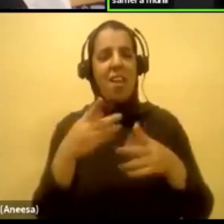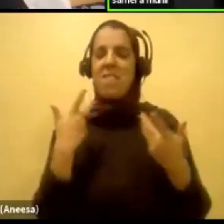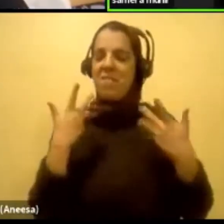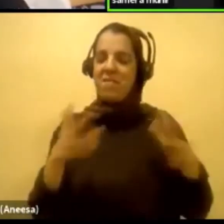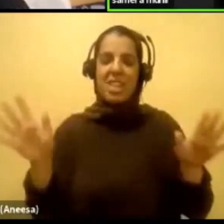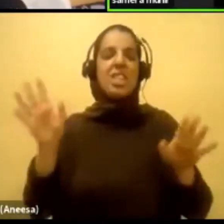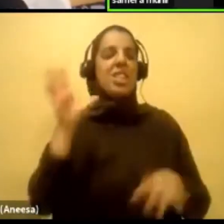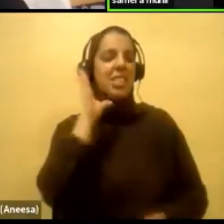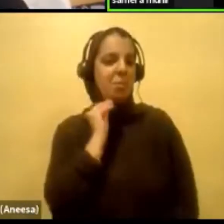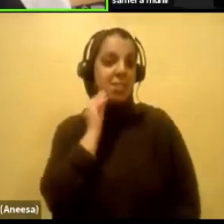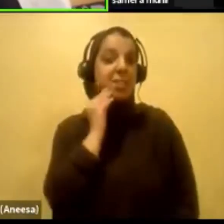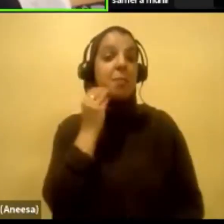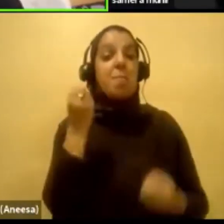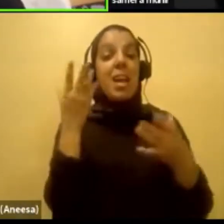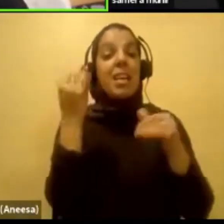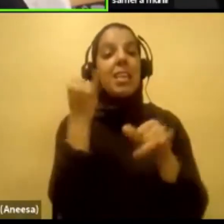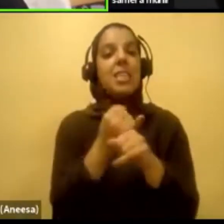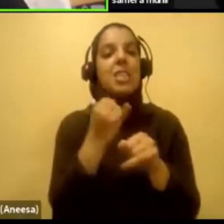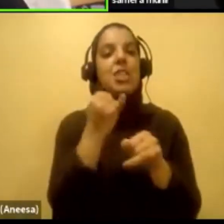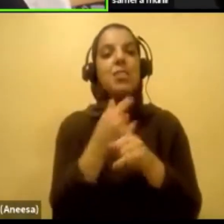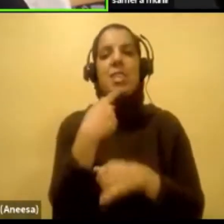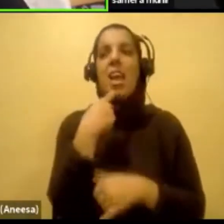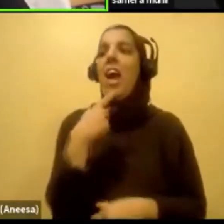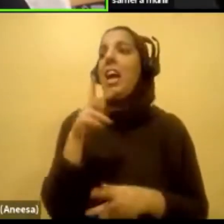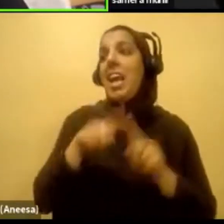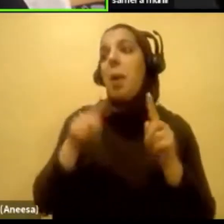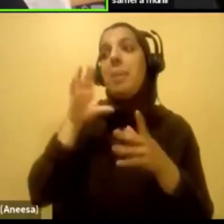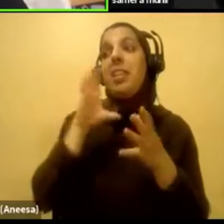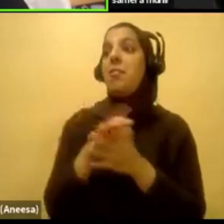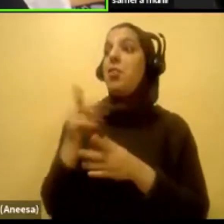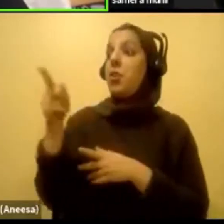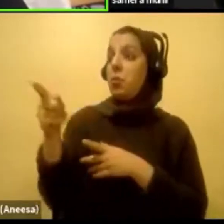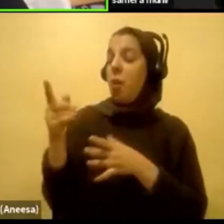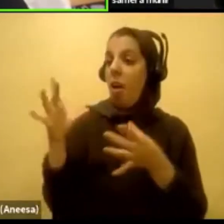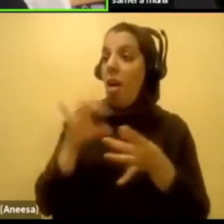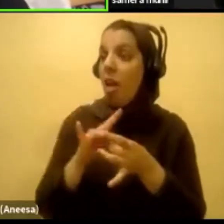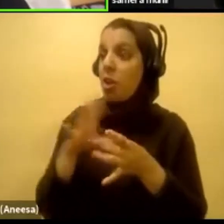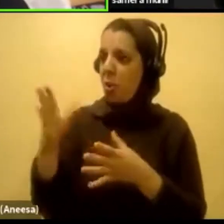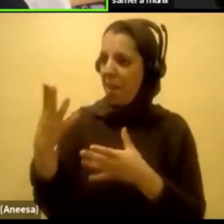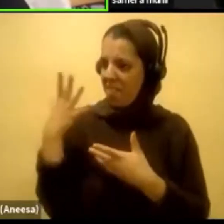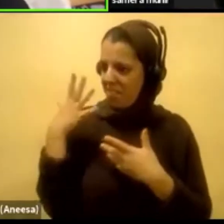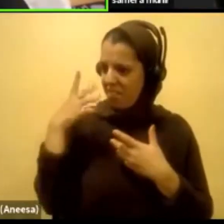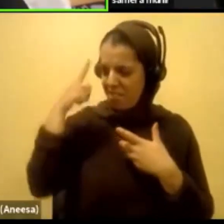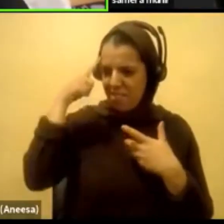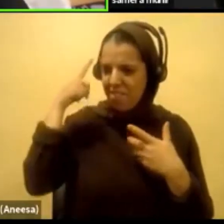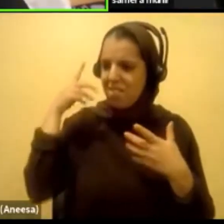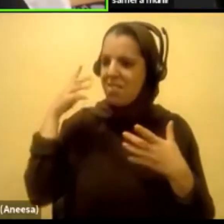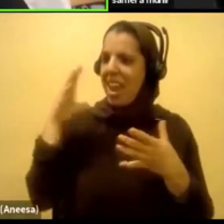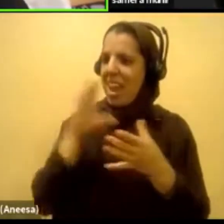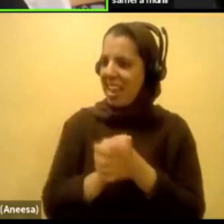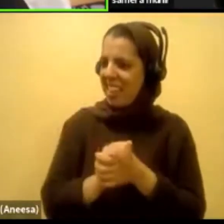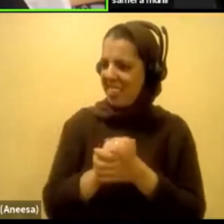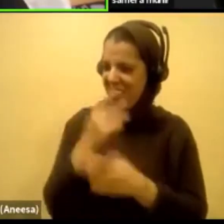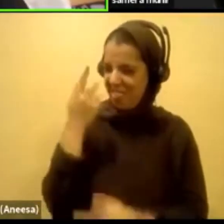being like, I can't believe you, Maria, you know, you're so connected to your faith, but you're so empowered. Is being spiritual not